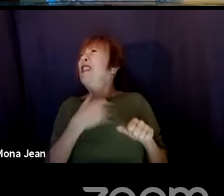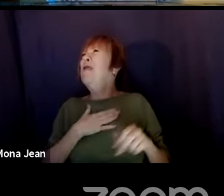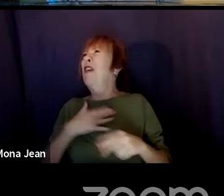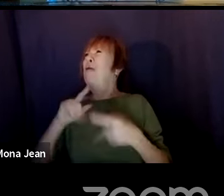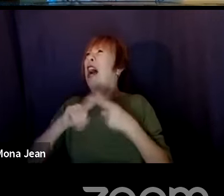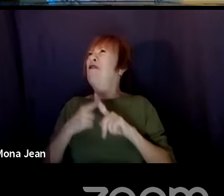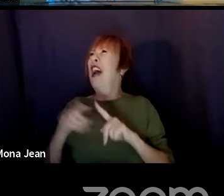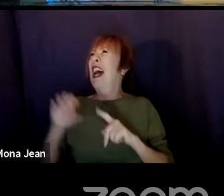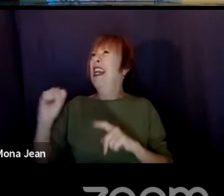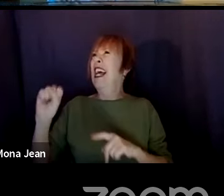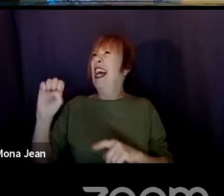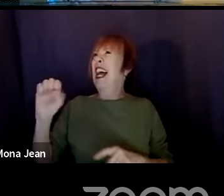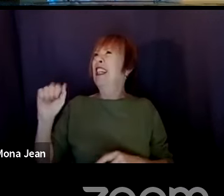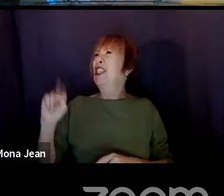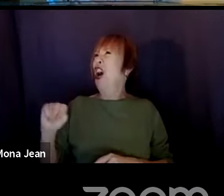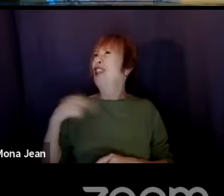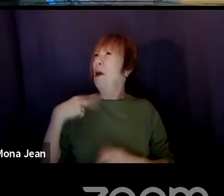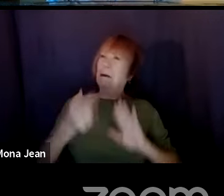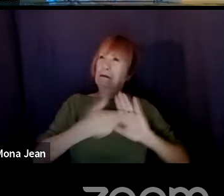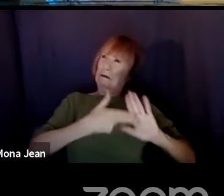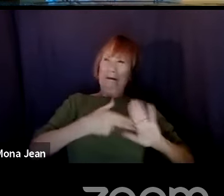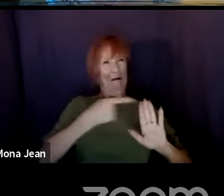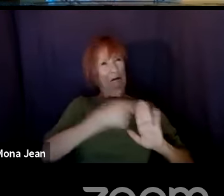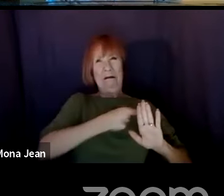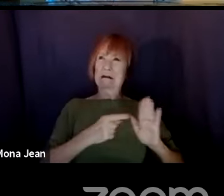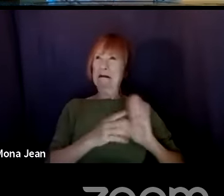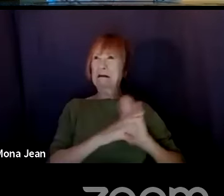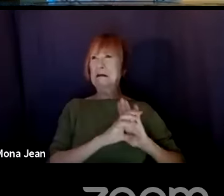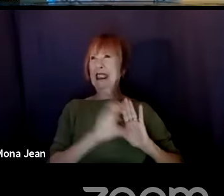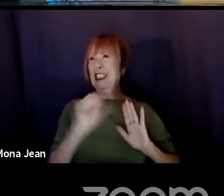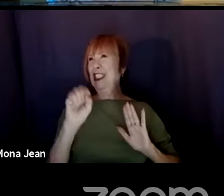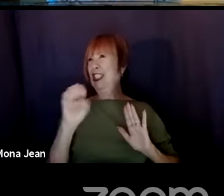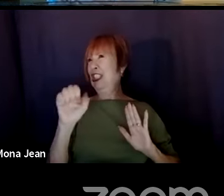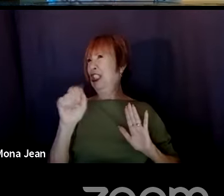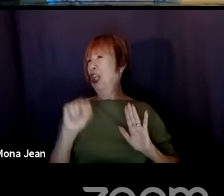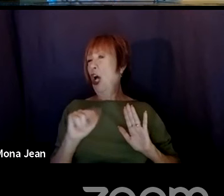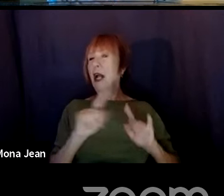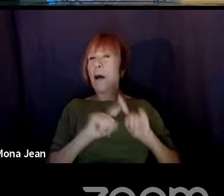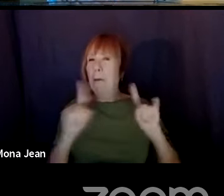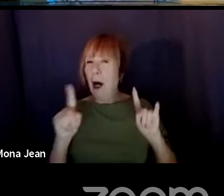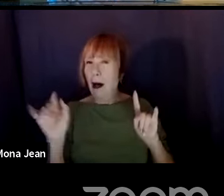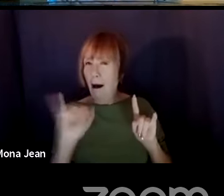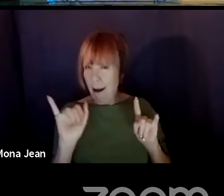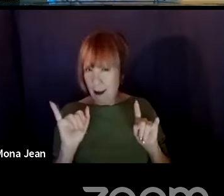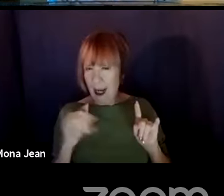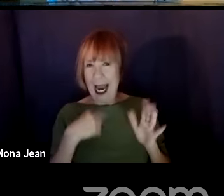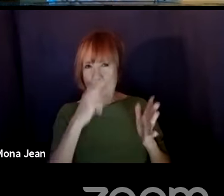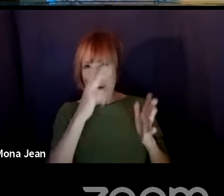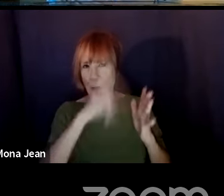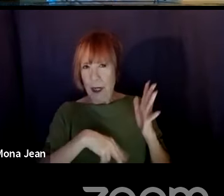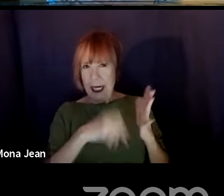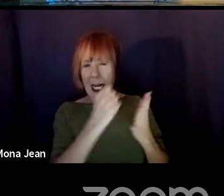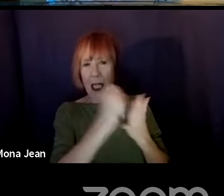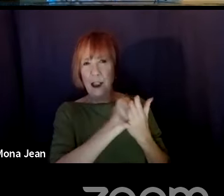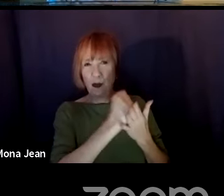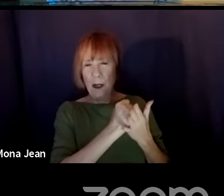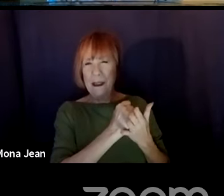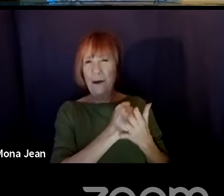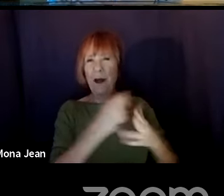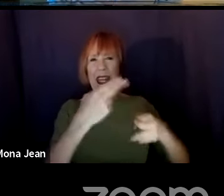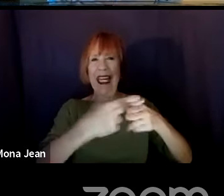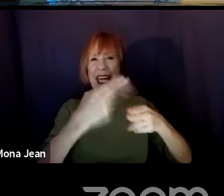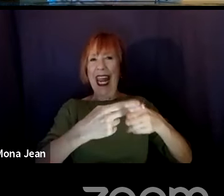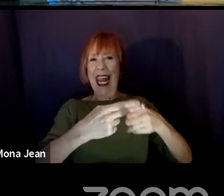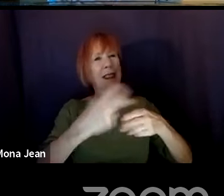so I'm going to call this character Sean. But I've also read plenty of scripts that have problems with names.